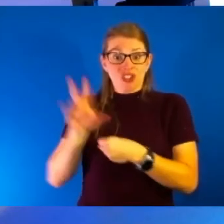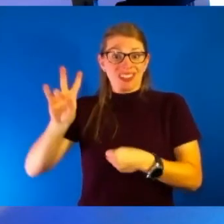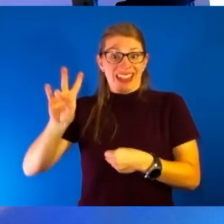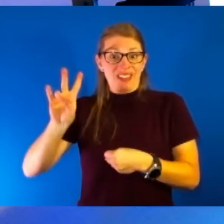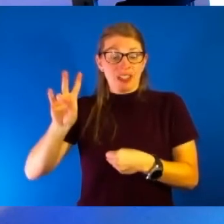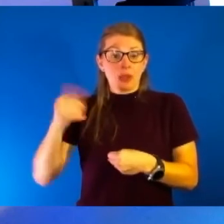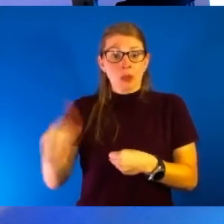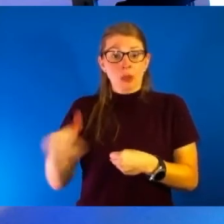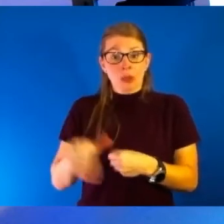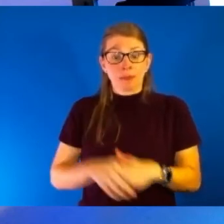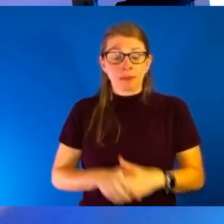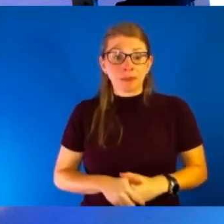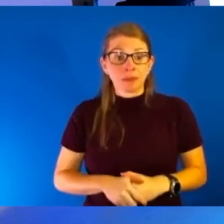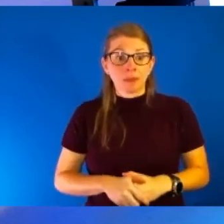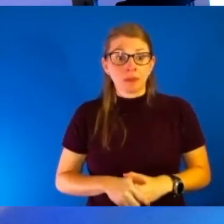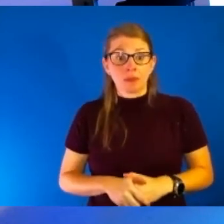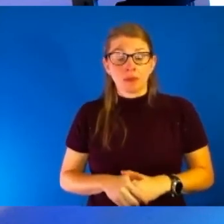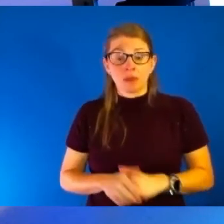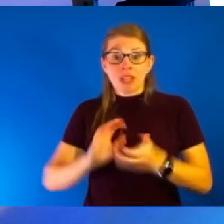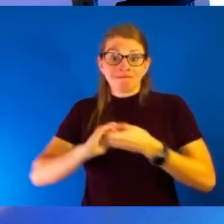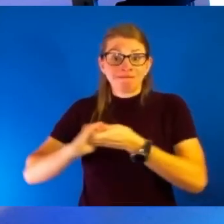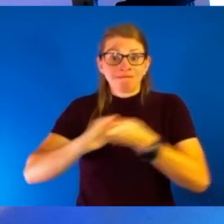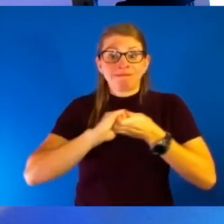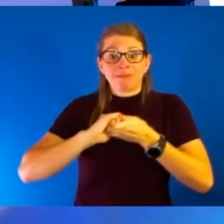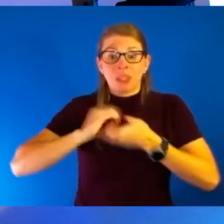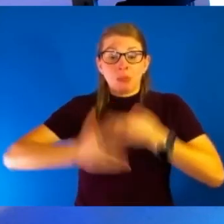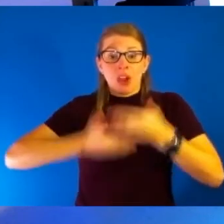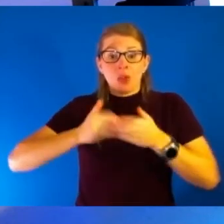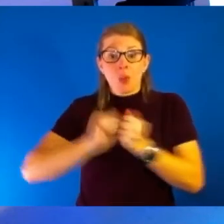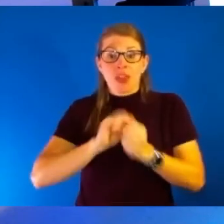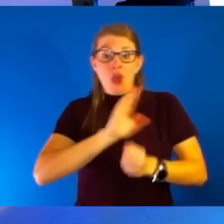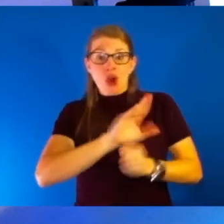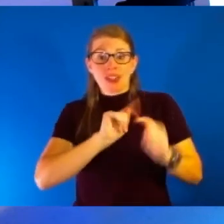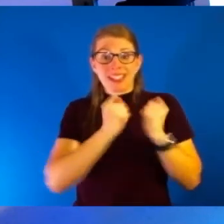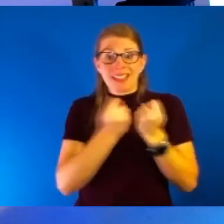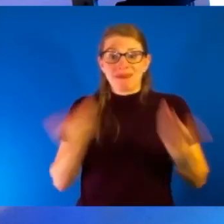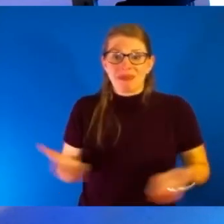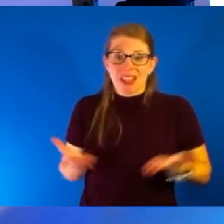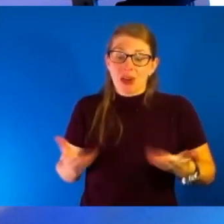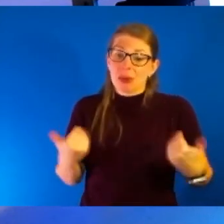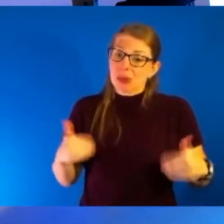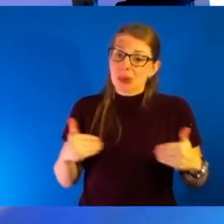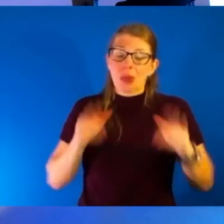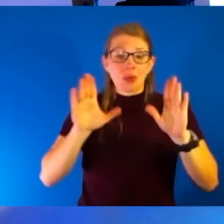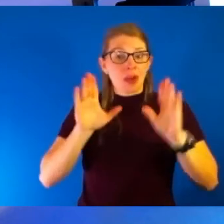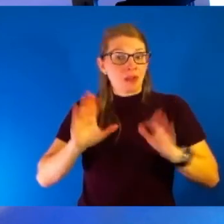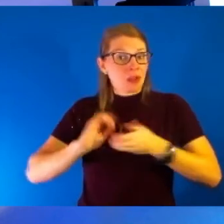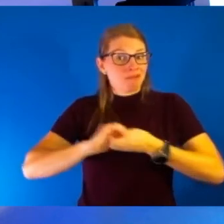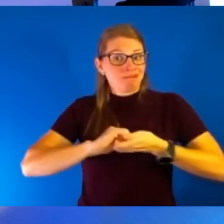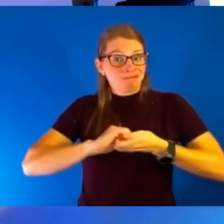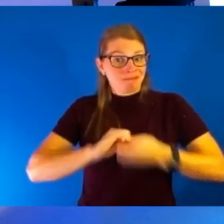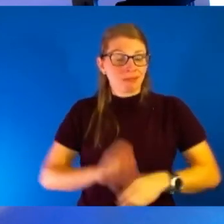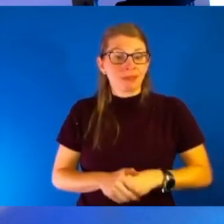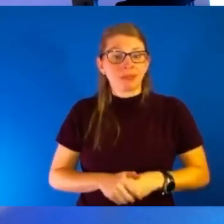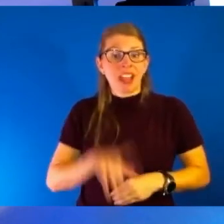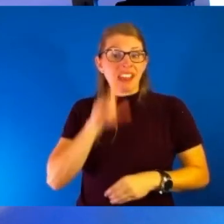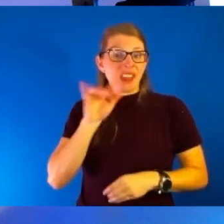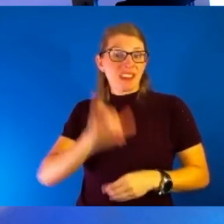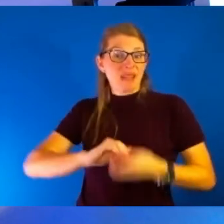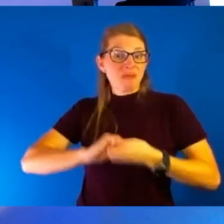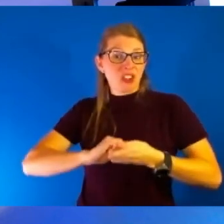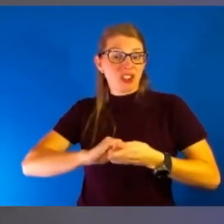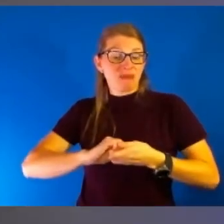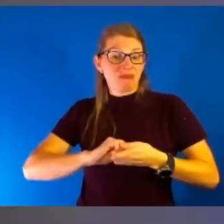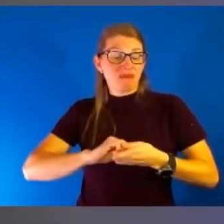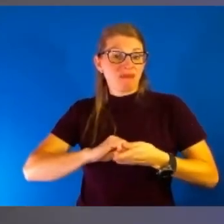much been a collaborative process with her team here and it's been wonderful. And I think that partnership has allowed us